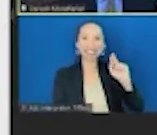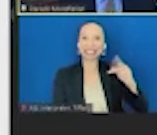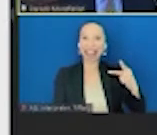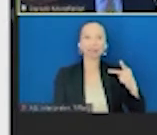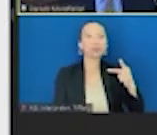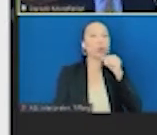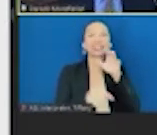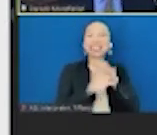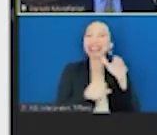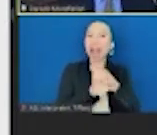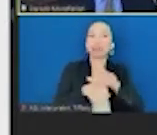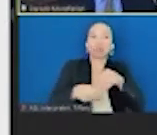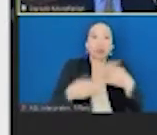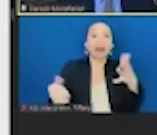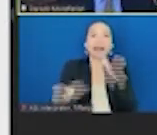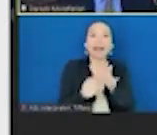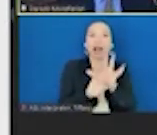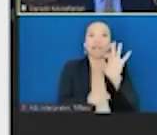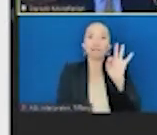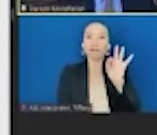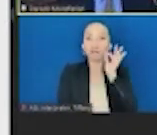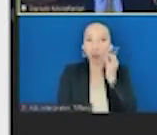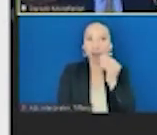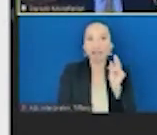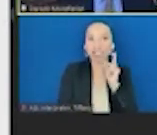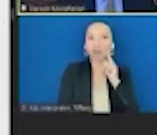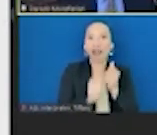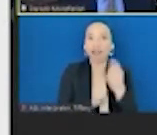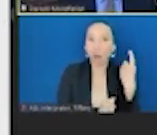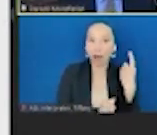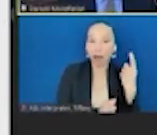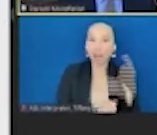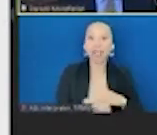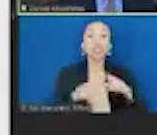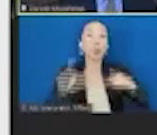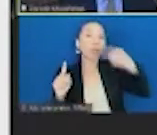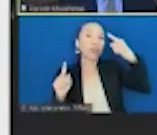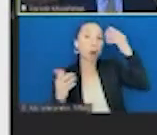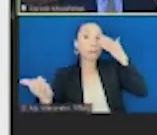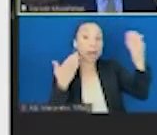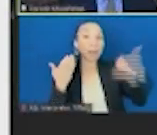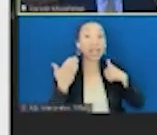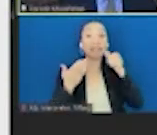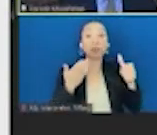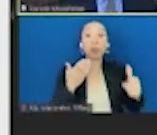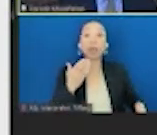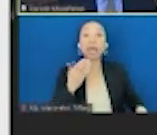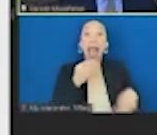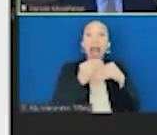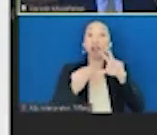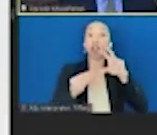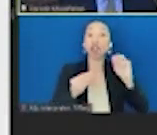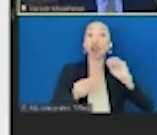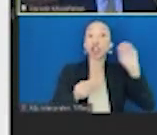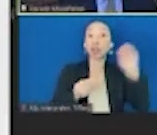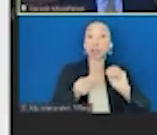incentives to everybody. So we asked the question, what if we provided a 30% subsidy for fruit and vegetable incentives to everybody on the SNAP program? What